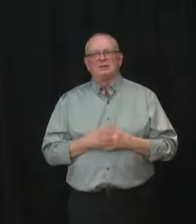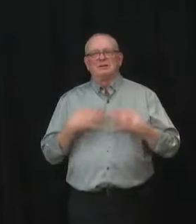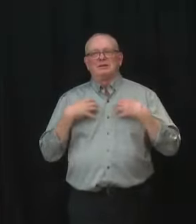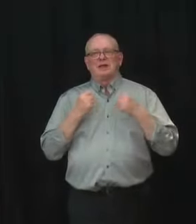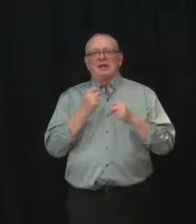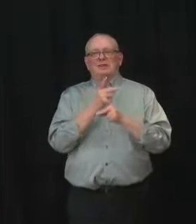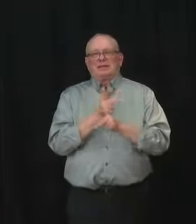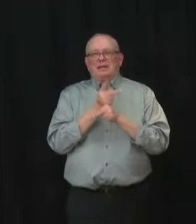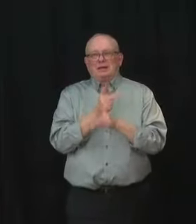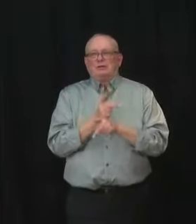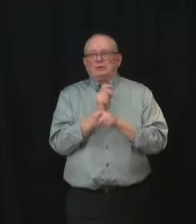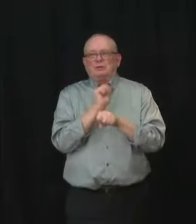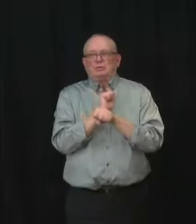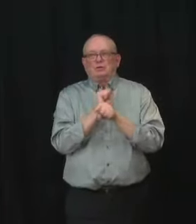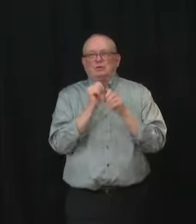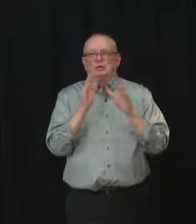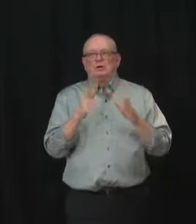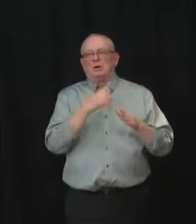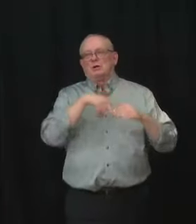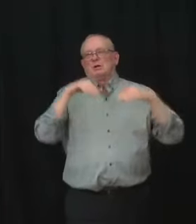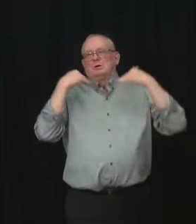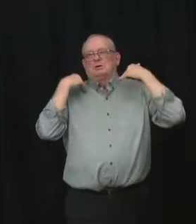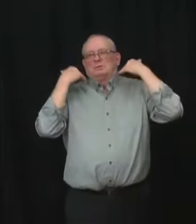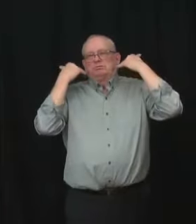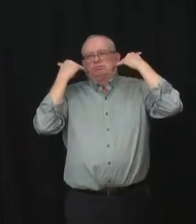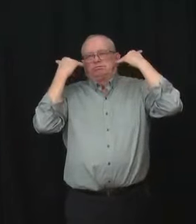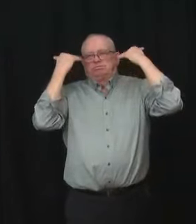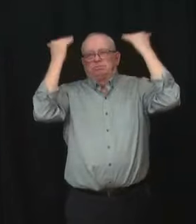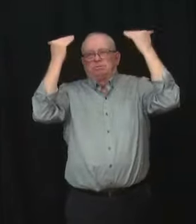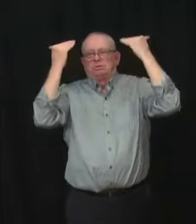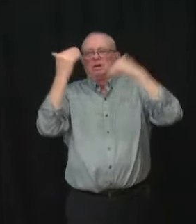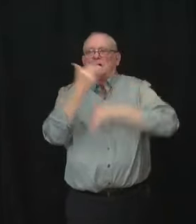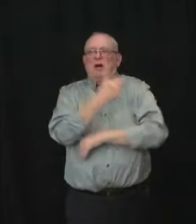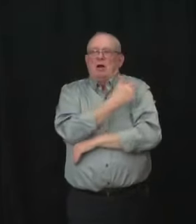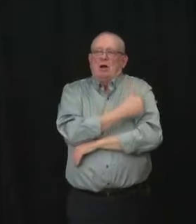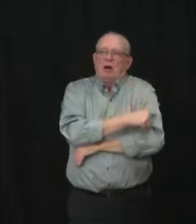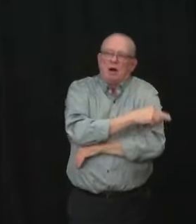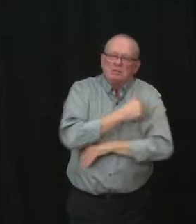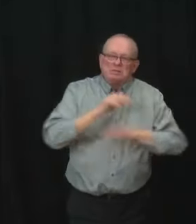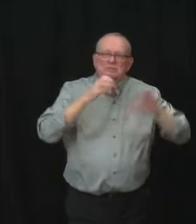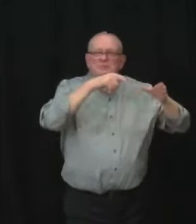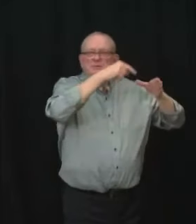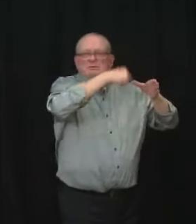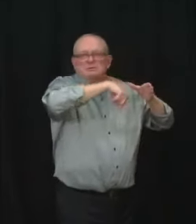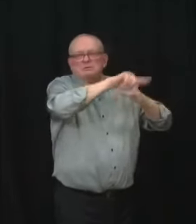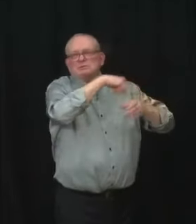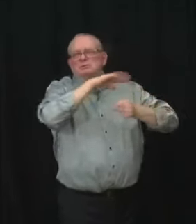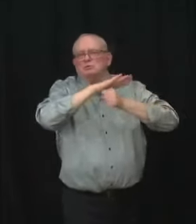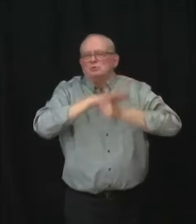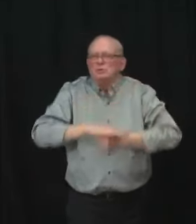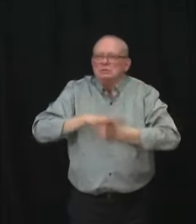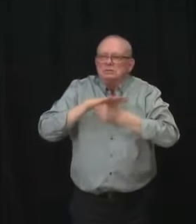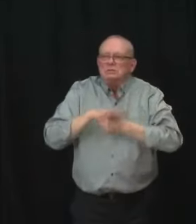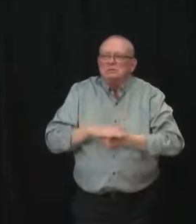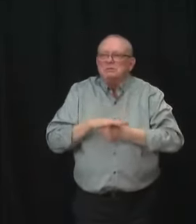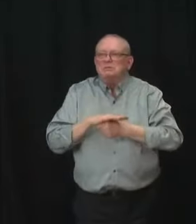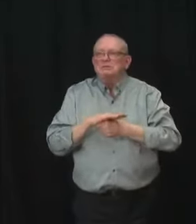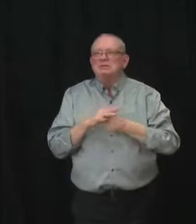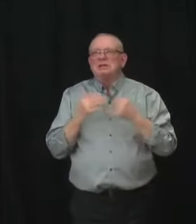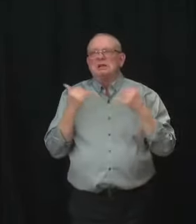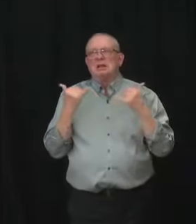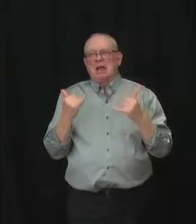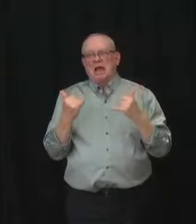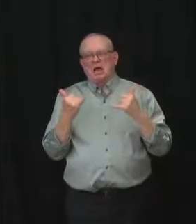is stressed. So what can be done to stop this from happening again to another Alberta family? Yeah, I I understand that